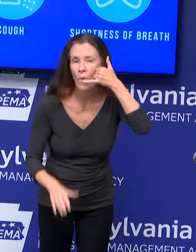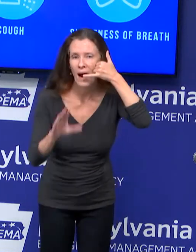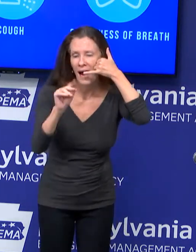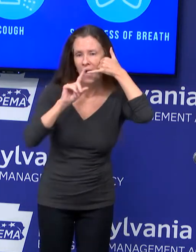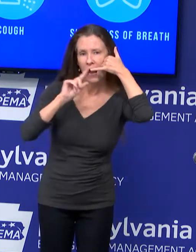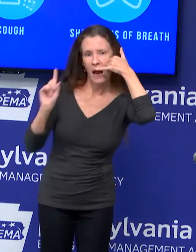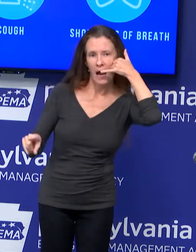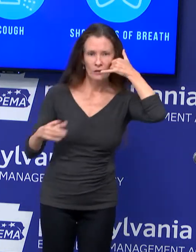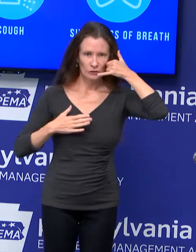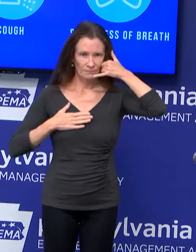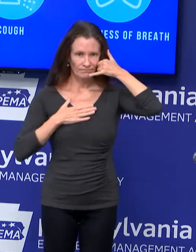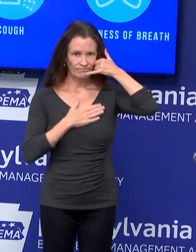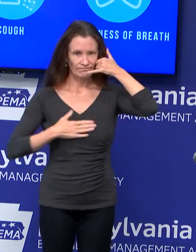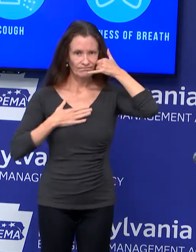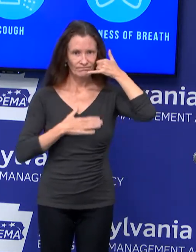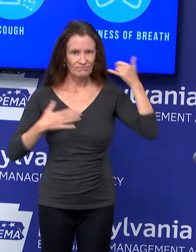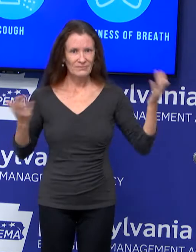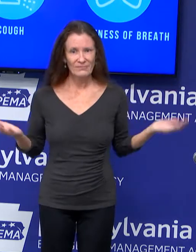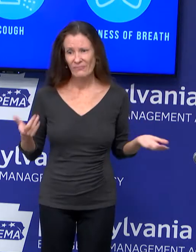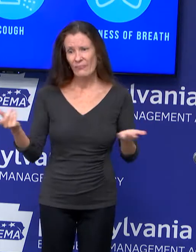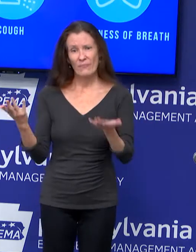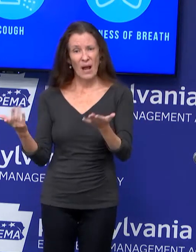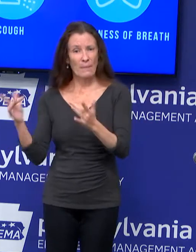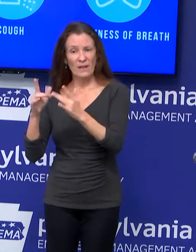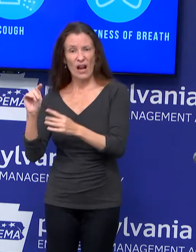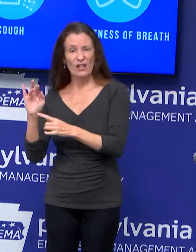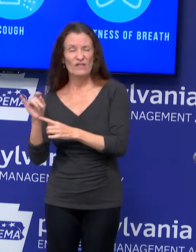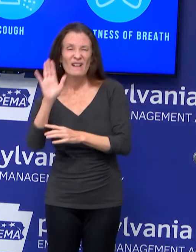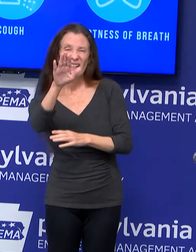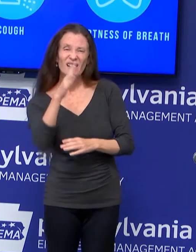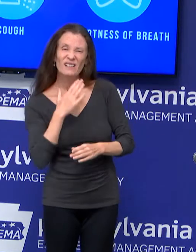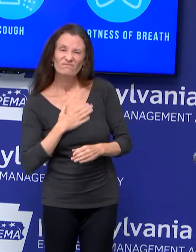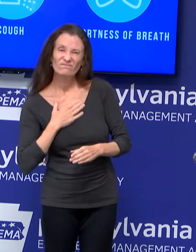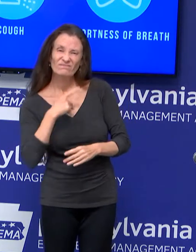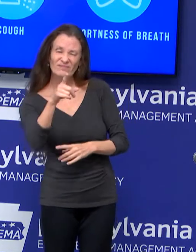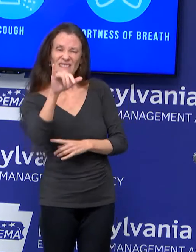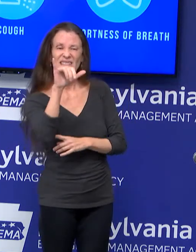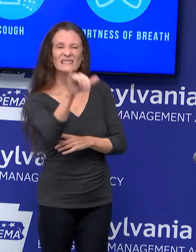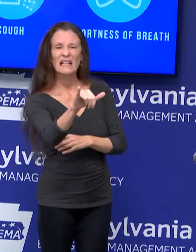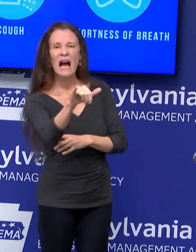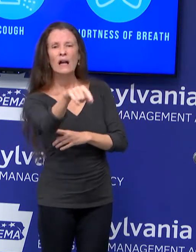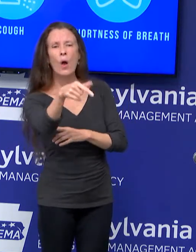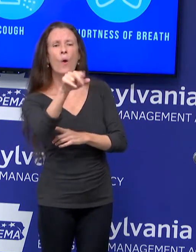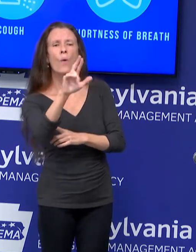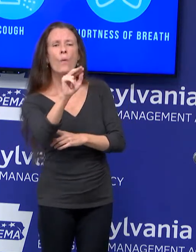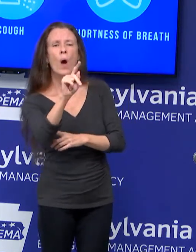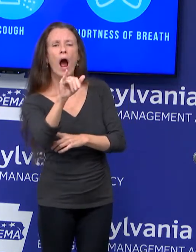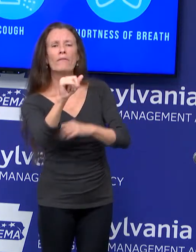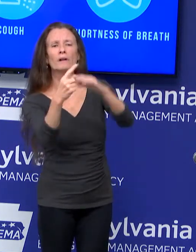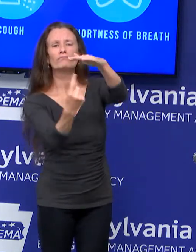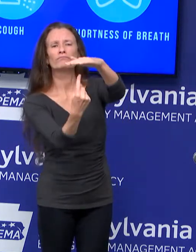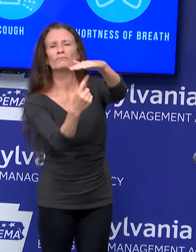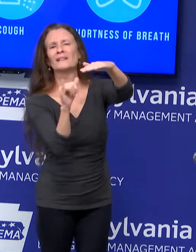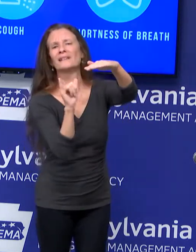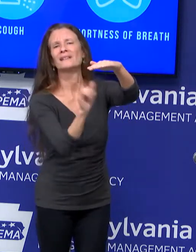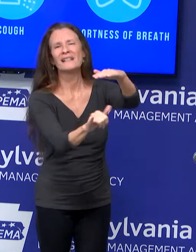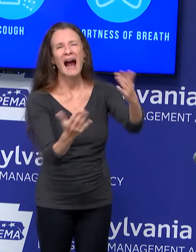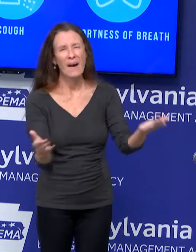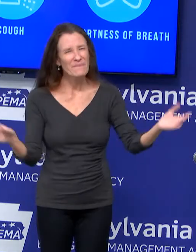tell you that you need to stay home and quarantine for 14 days, but you can save a life by following those directions.